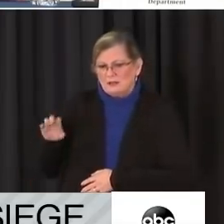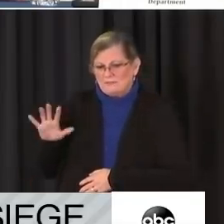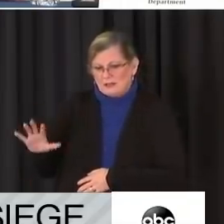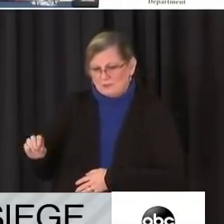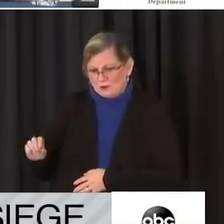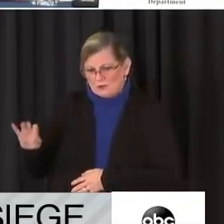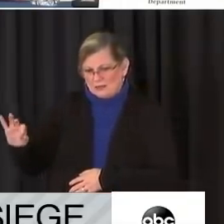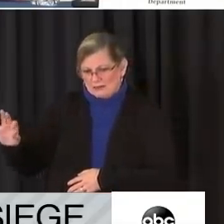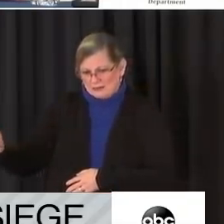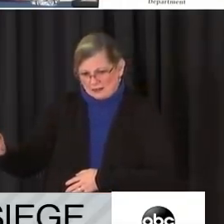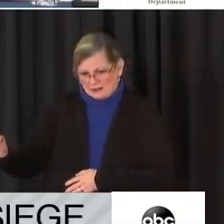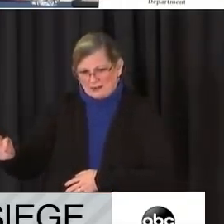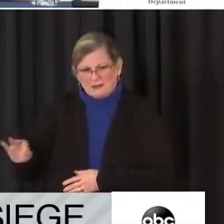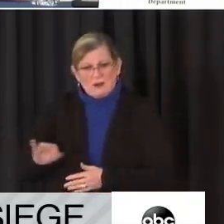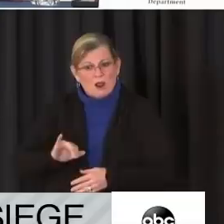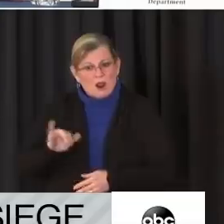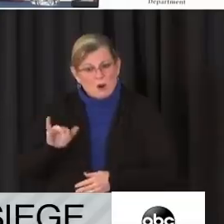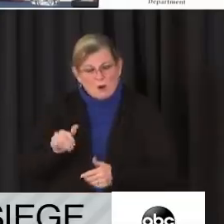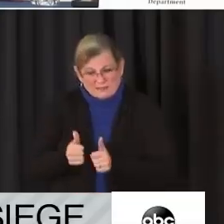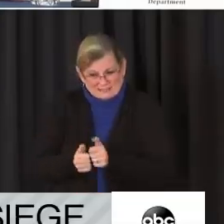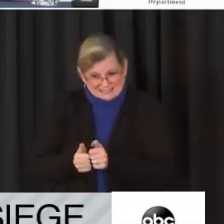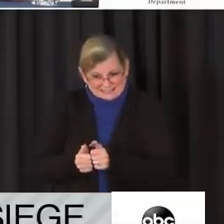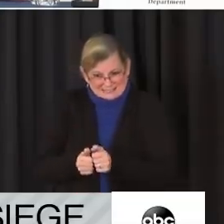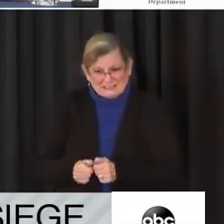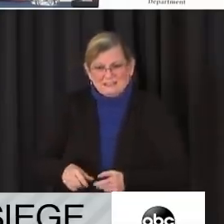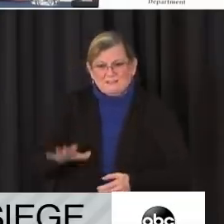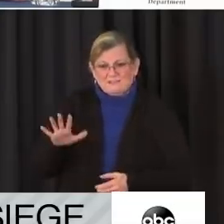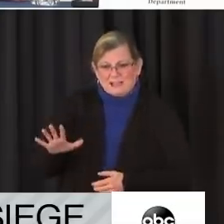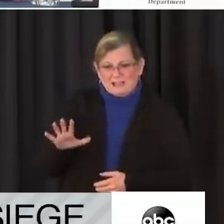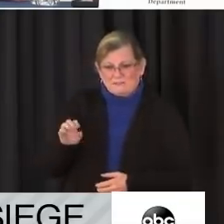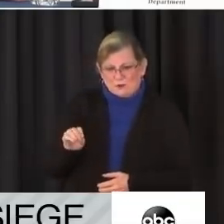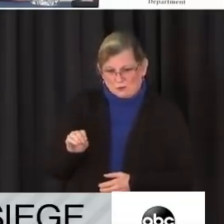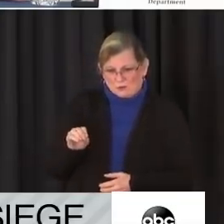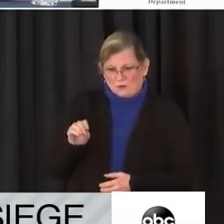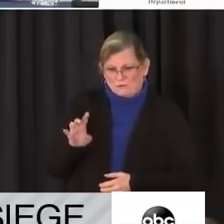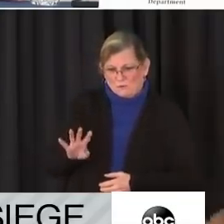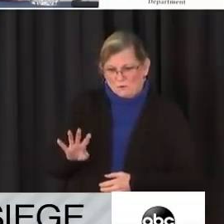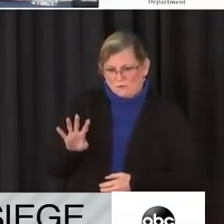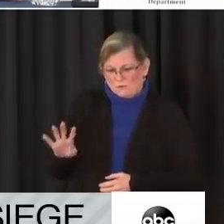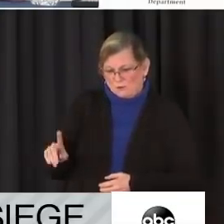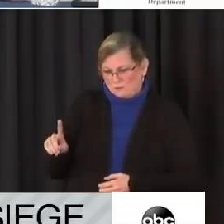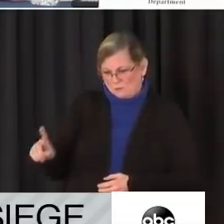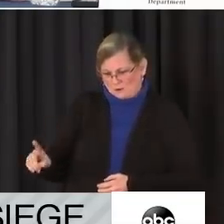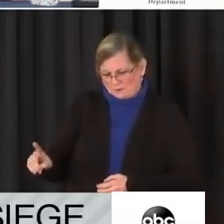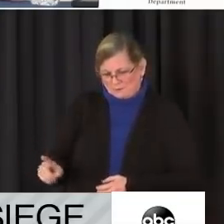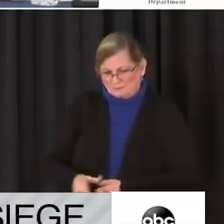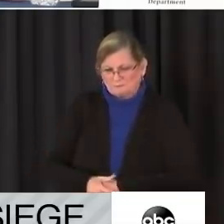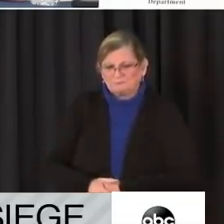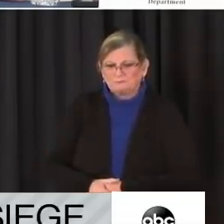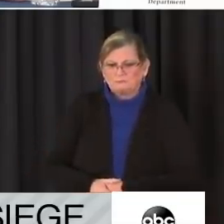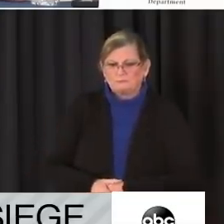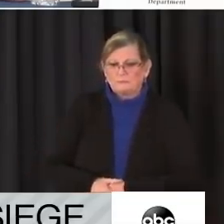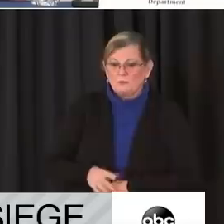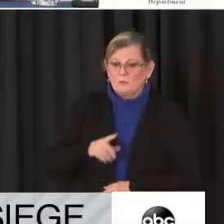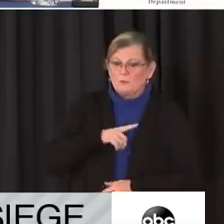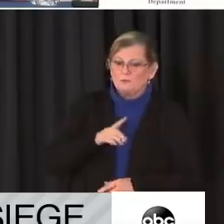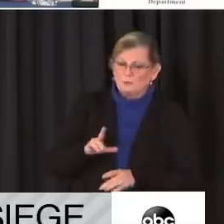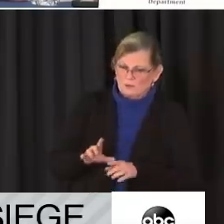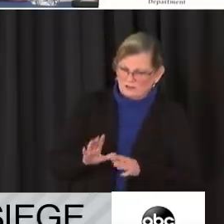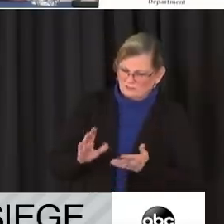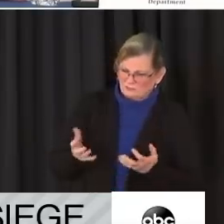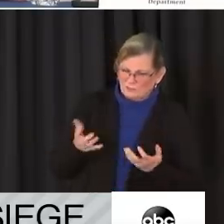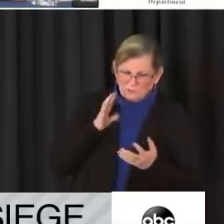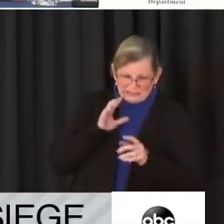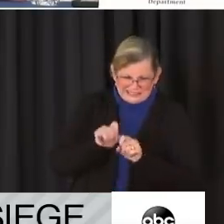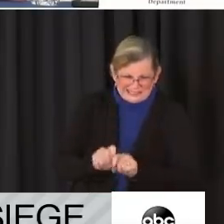50411. Information can be provided anonymously. In addition to what I've already mentioned, we will also be